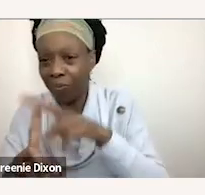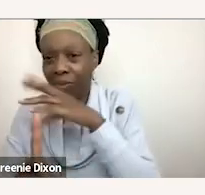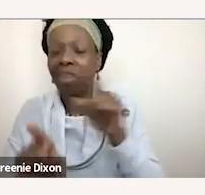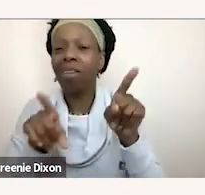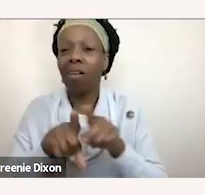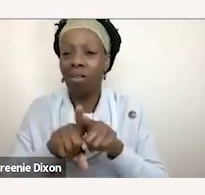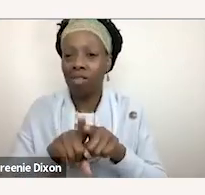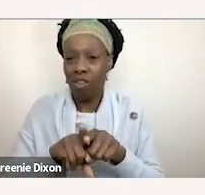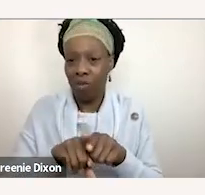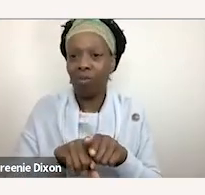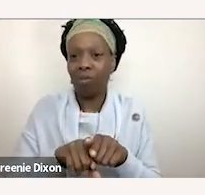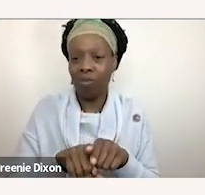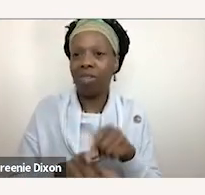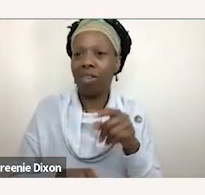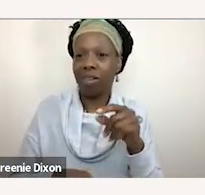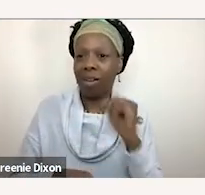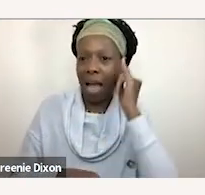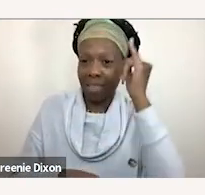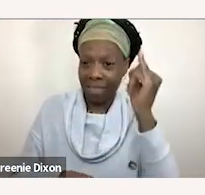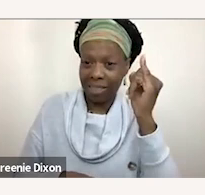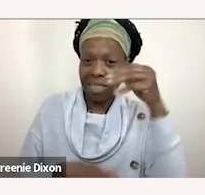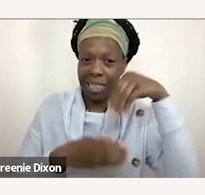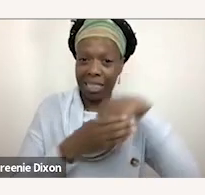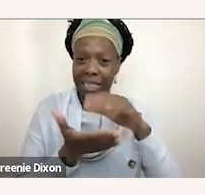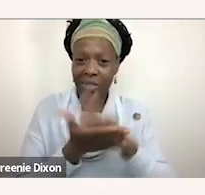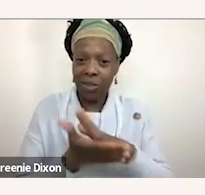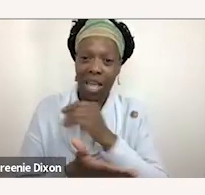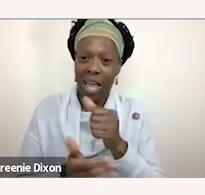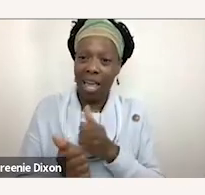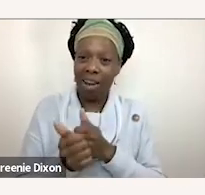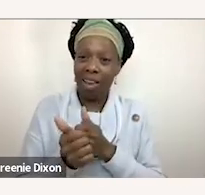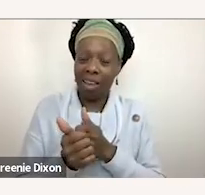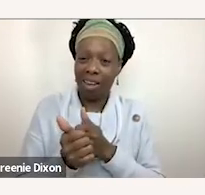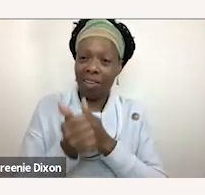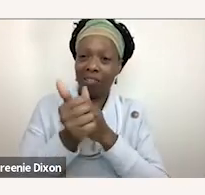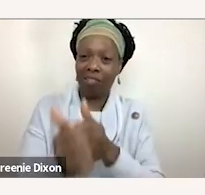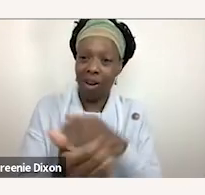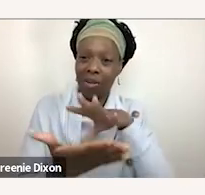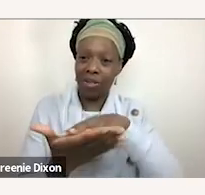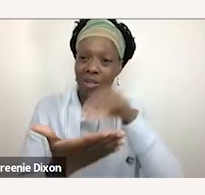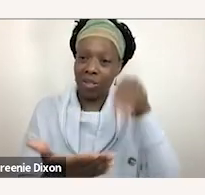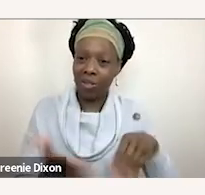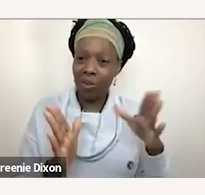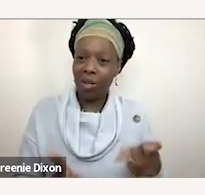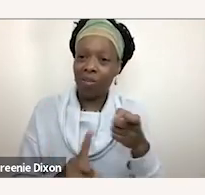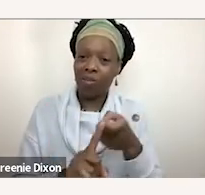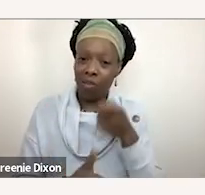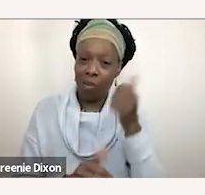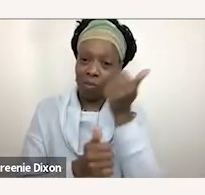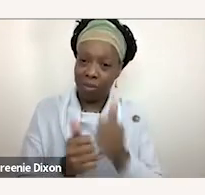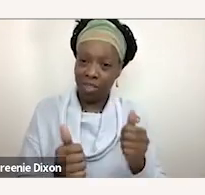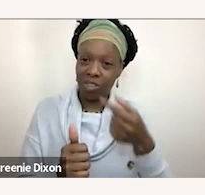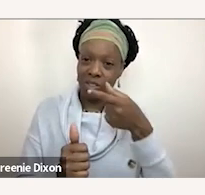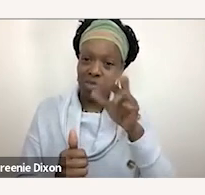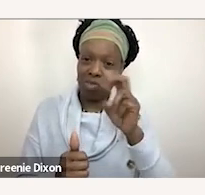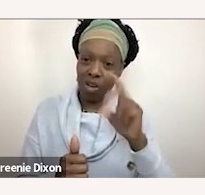also does is ideally it's in schools and it follows the student from grade to grade so it actually builds upon each other so you know